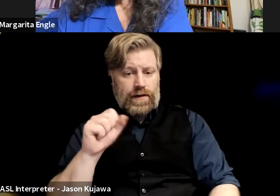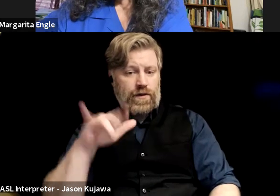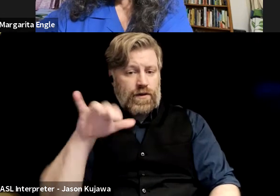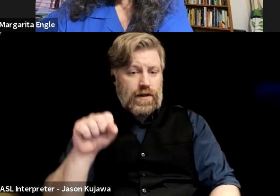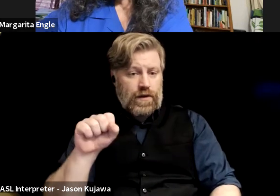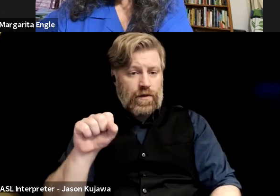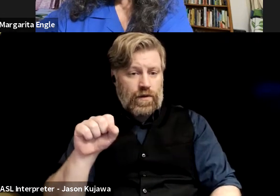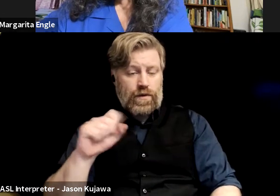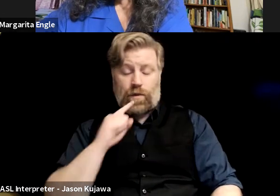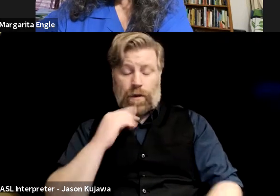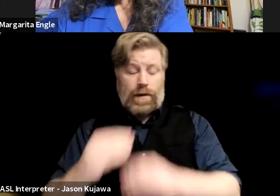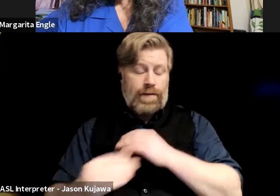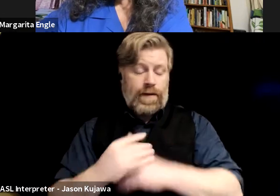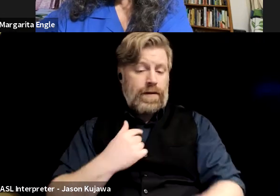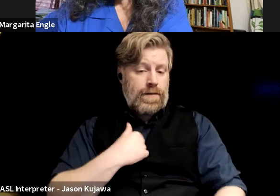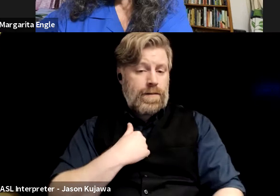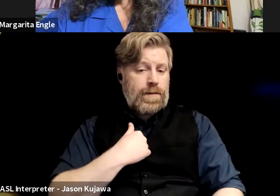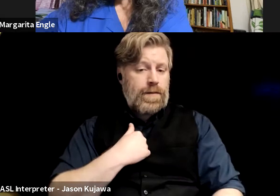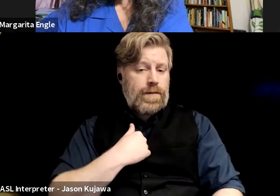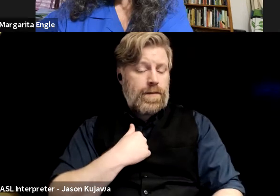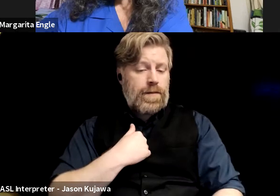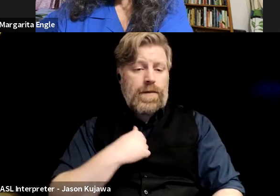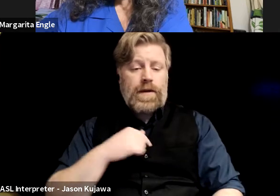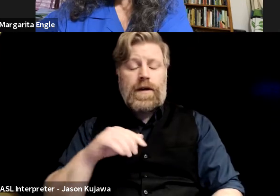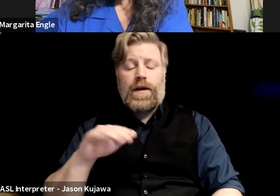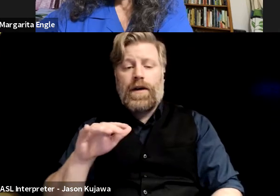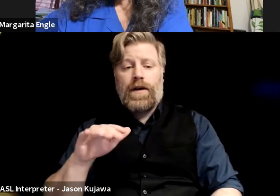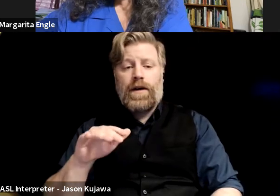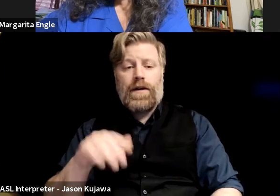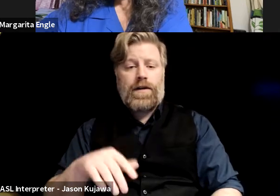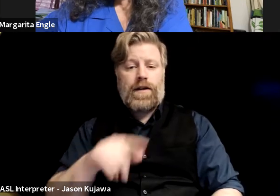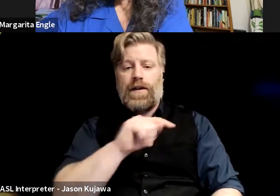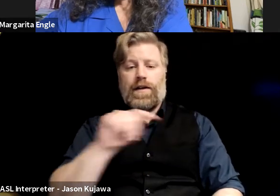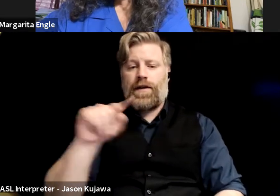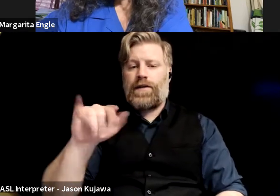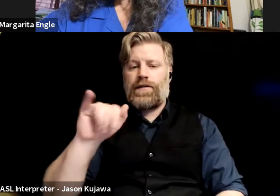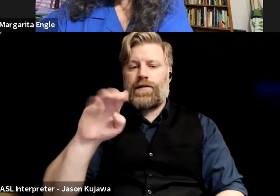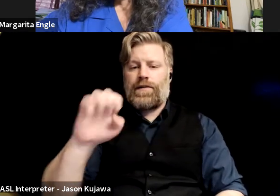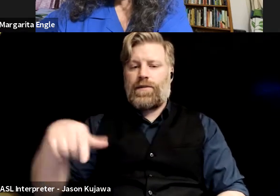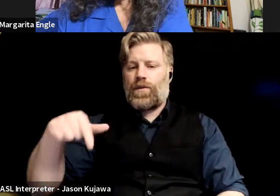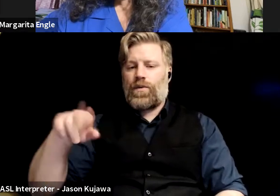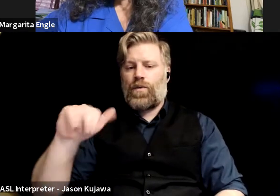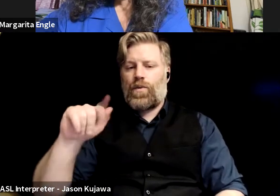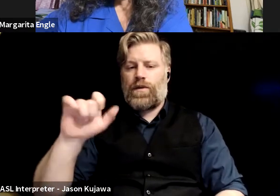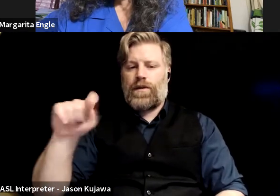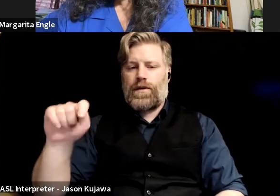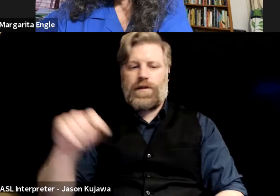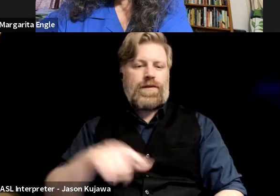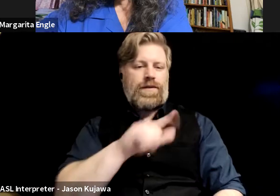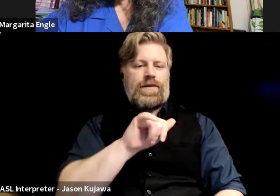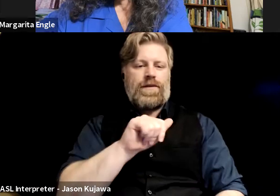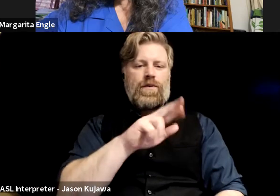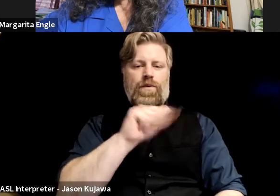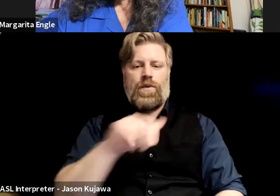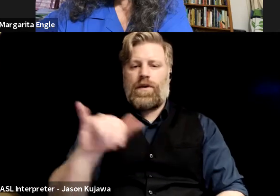had a huge influence on me was, um, the, the Time Quartet by Le Engel, uh, last